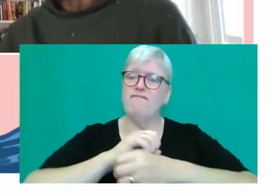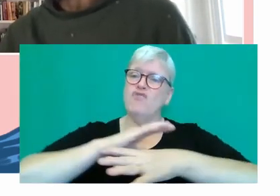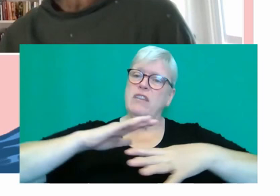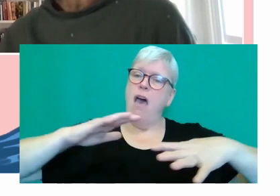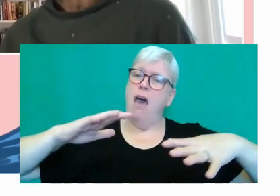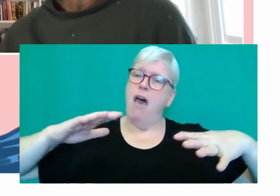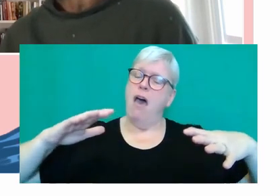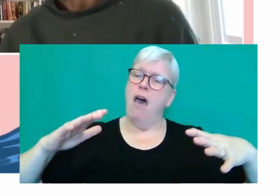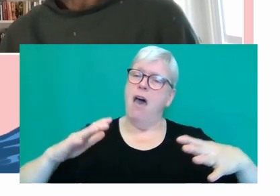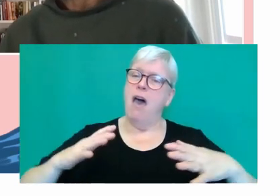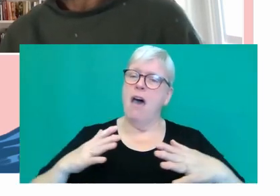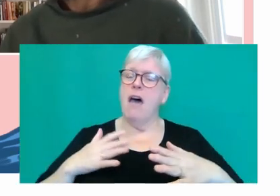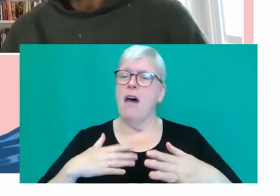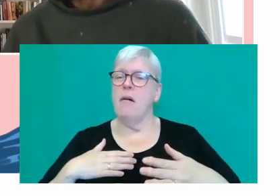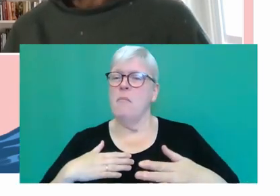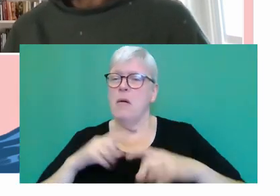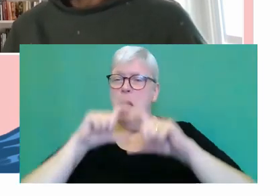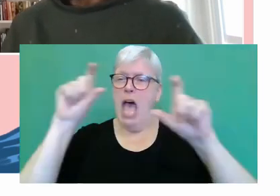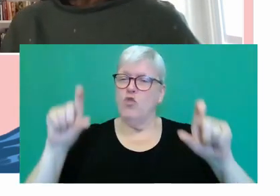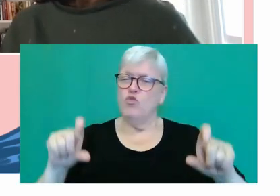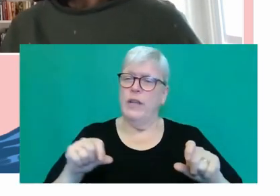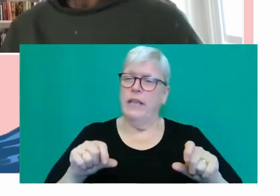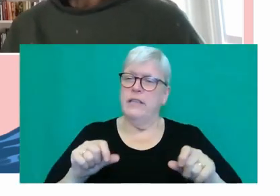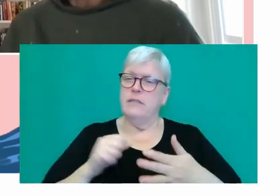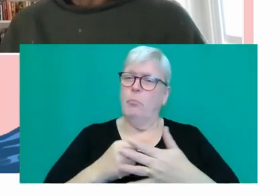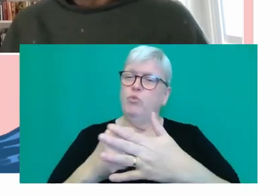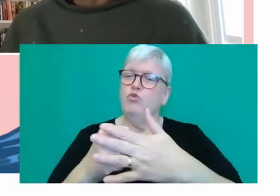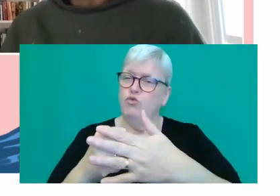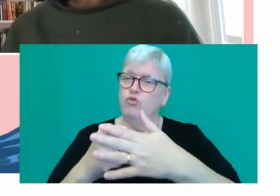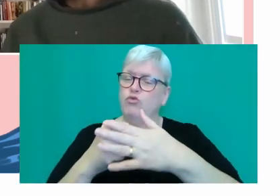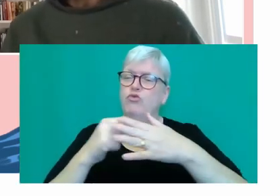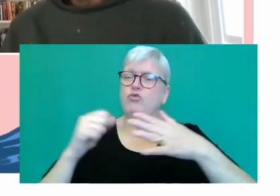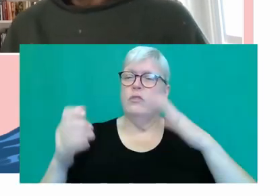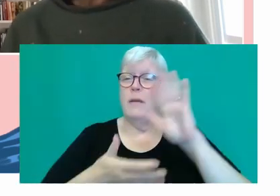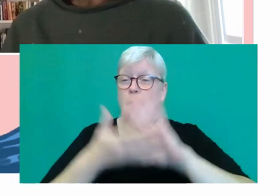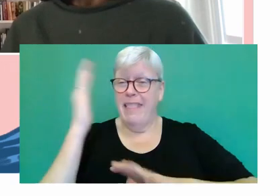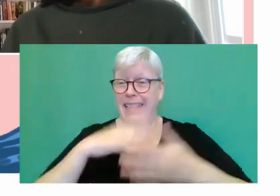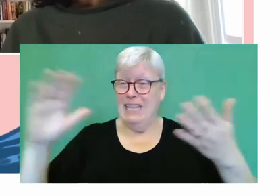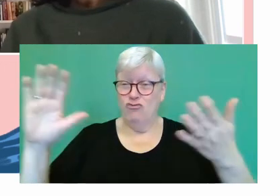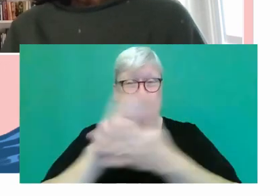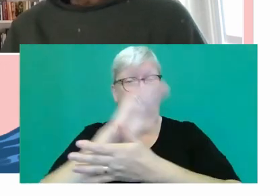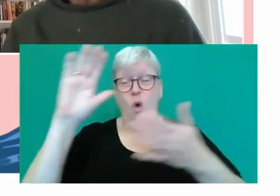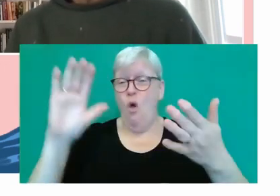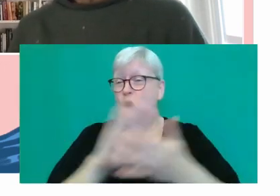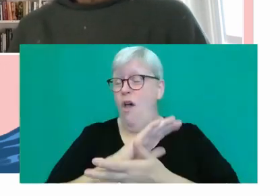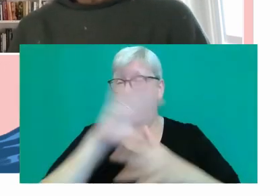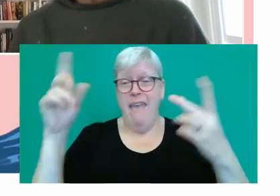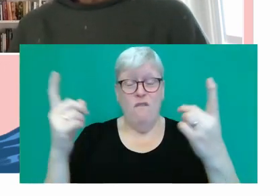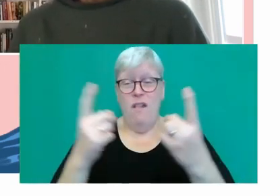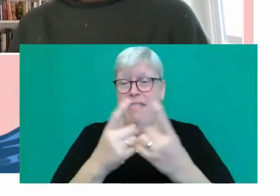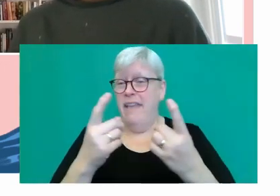pushing boundaries, play, enjoyment, you know, all of those things. So,